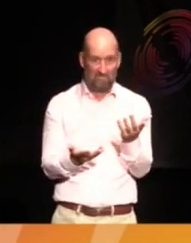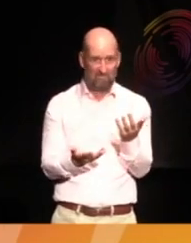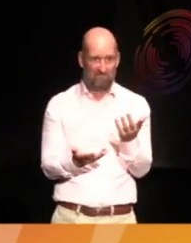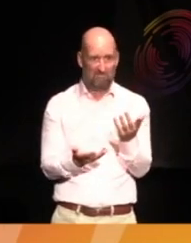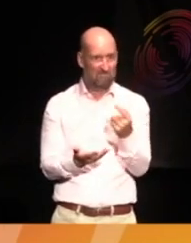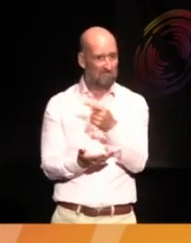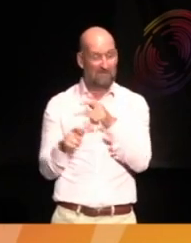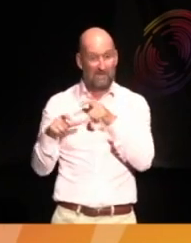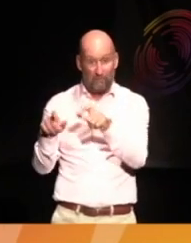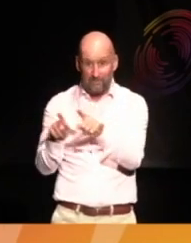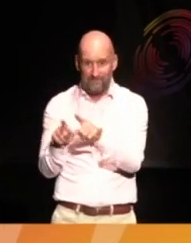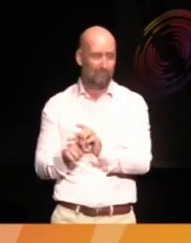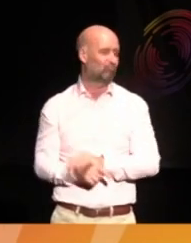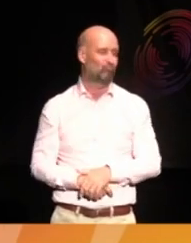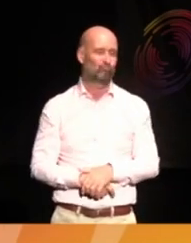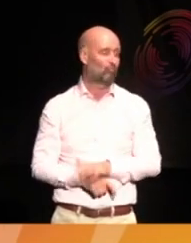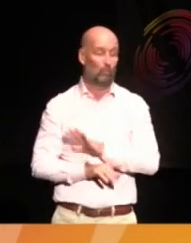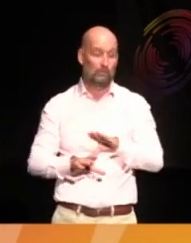not having it.